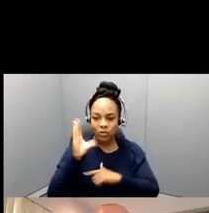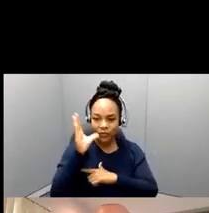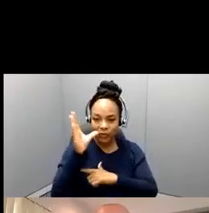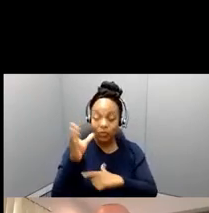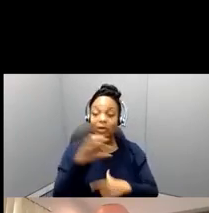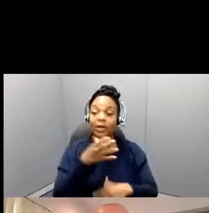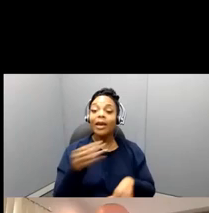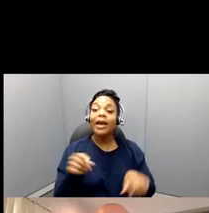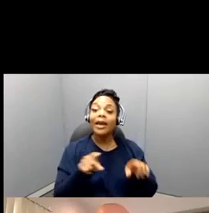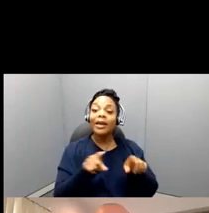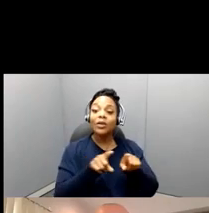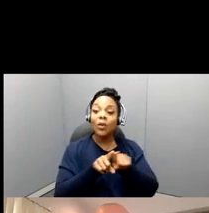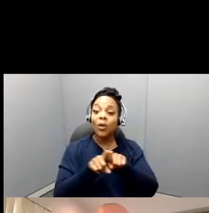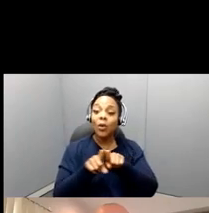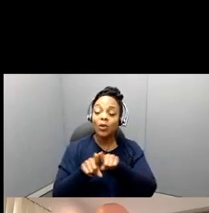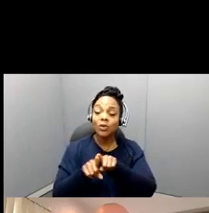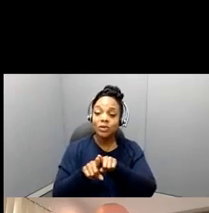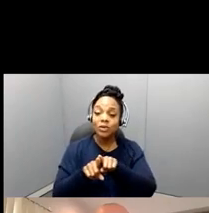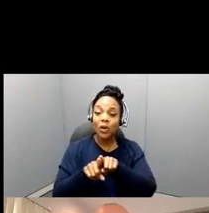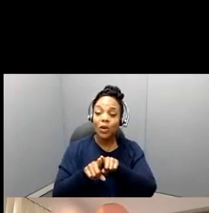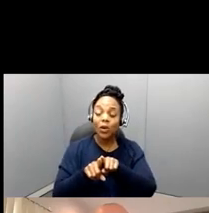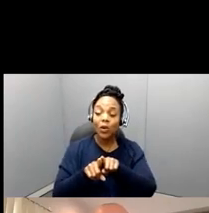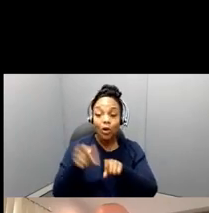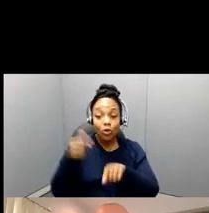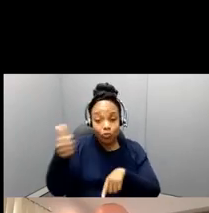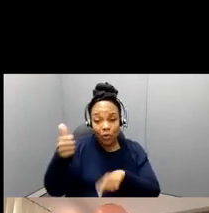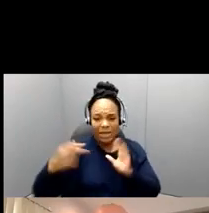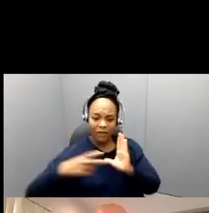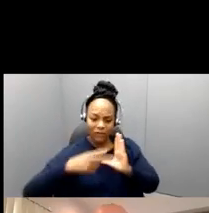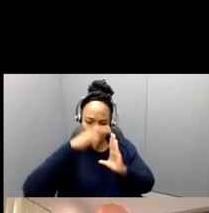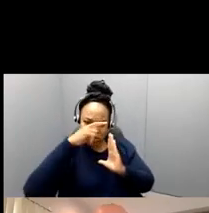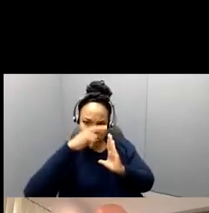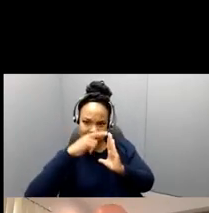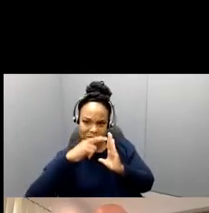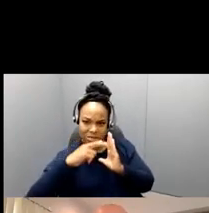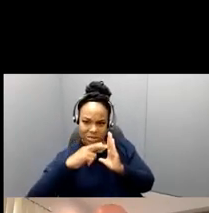yourself read through this and, and, and really, um,